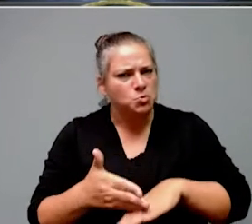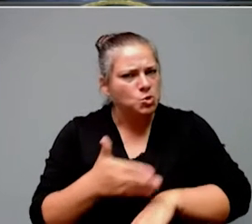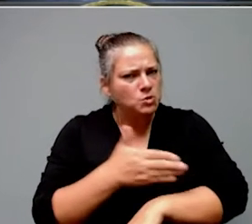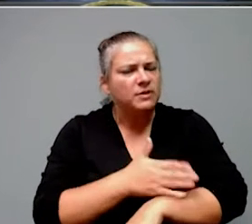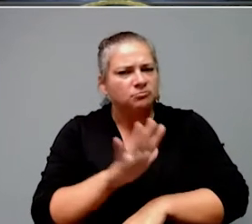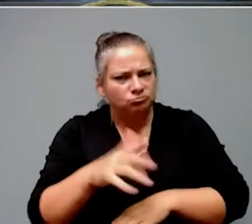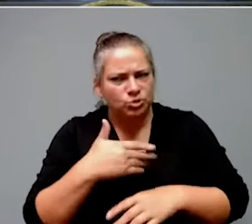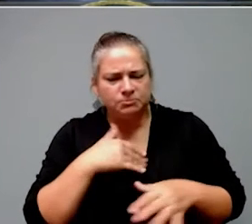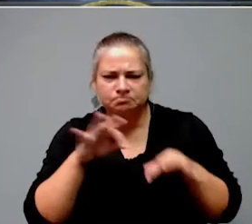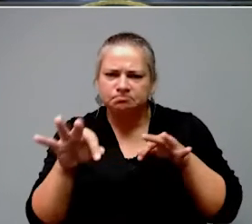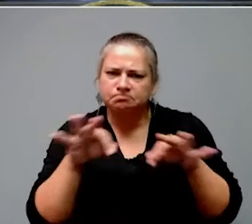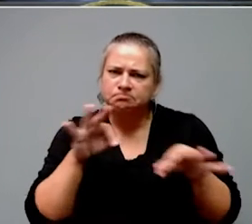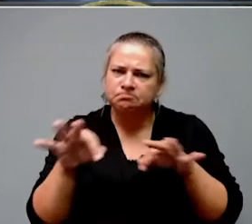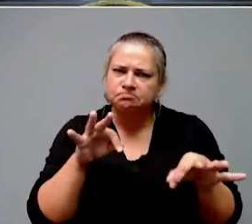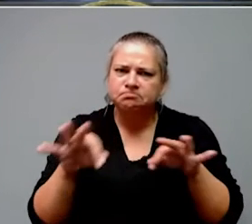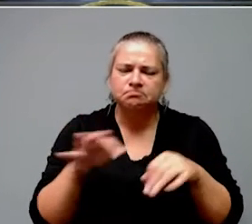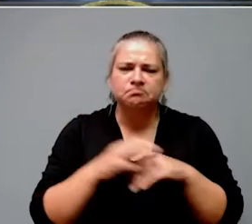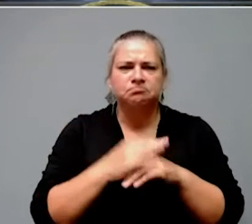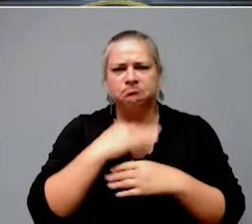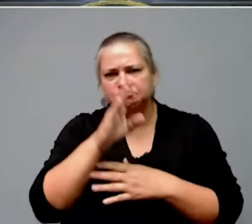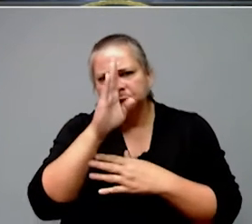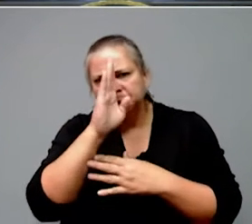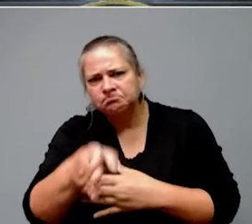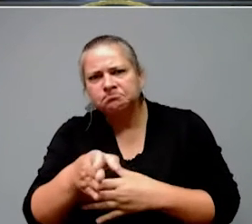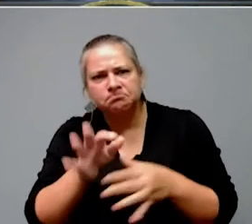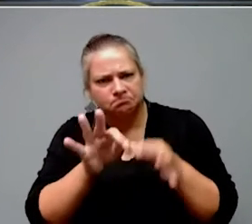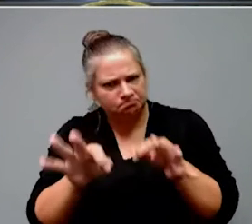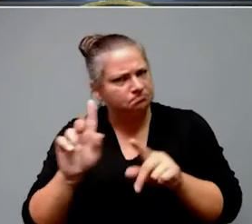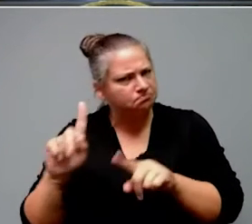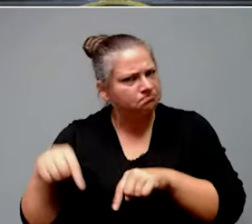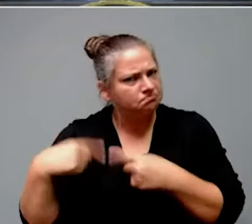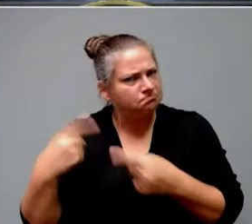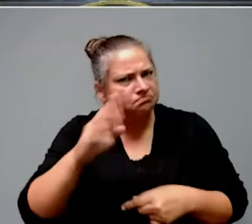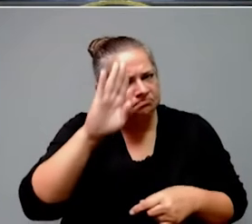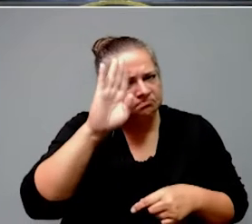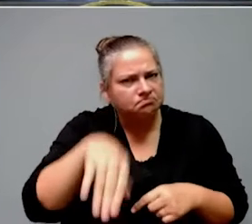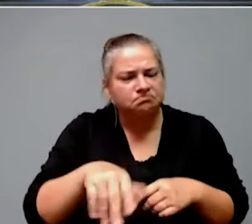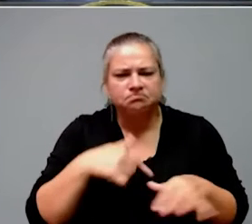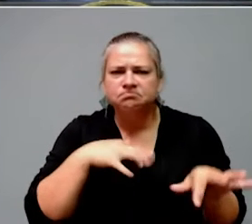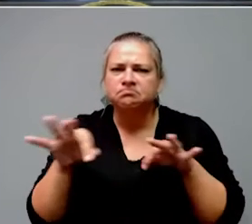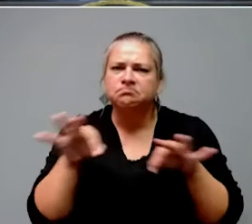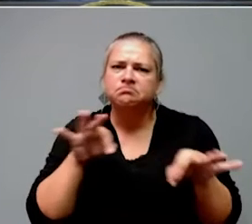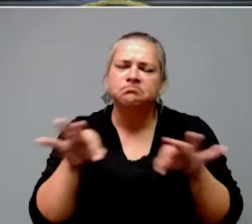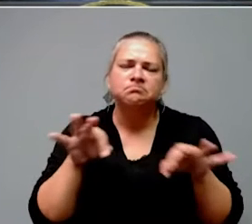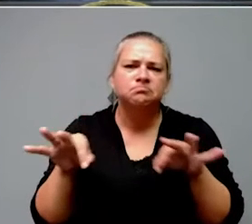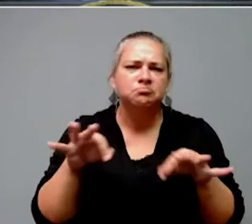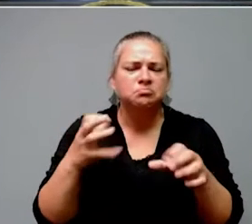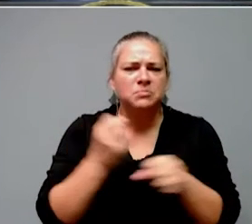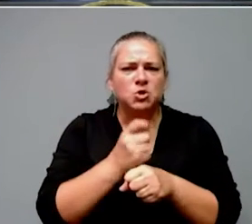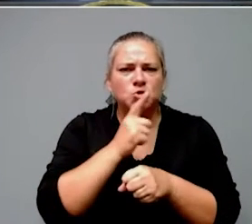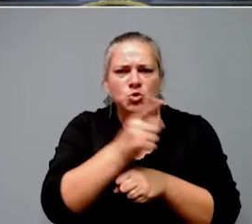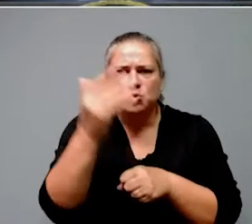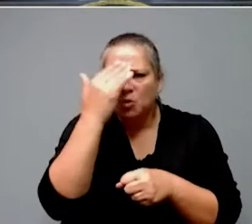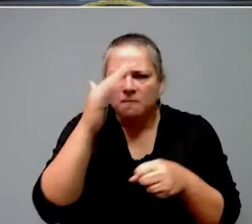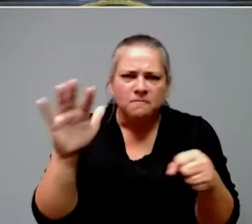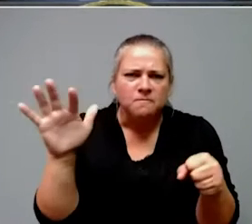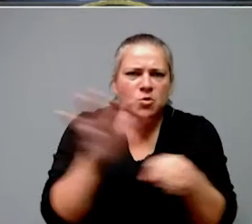We've tried to be very candid and honest, though, too, so that you've had the information to make an informed decision. So I'm going to tell you right now,